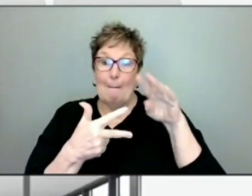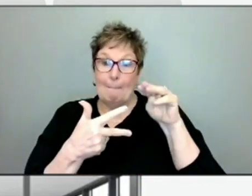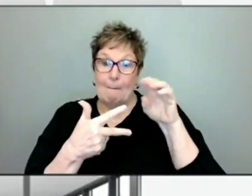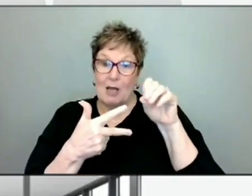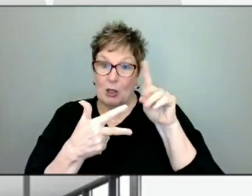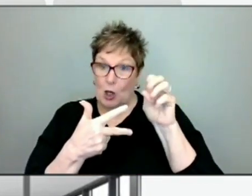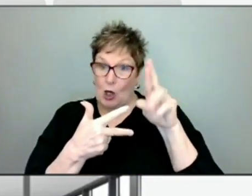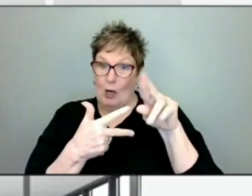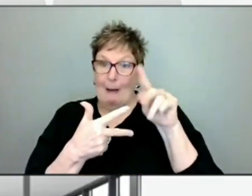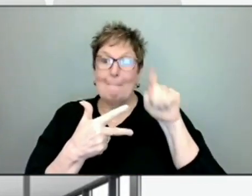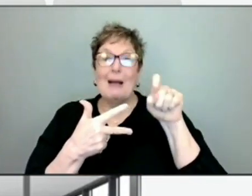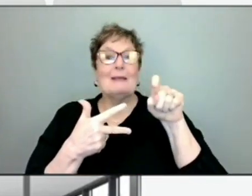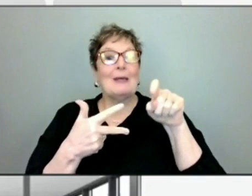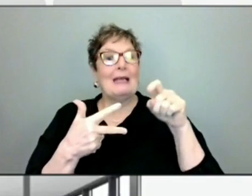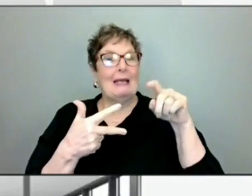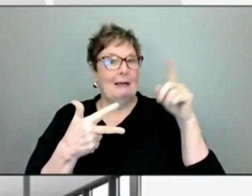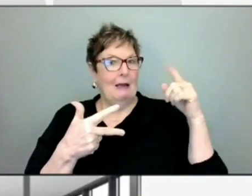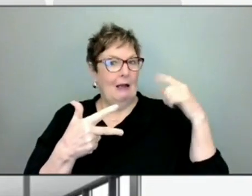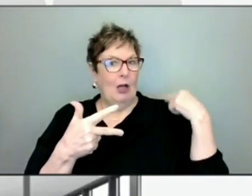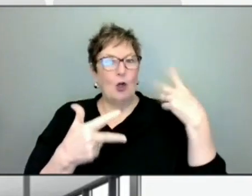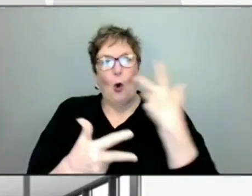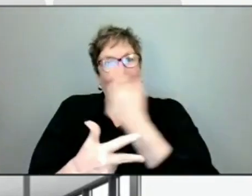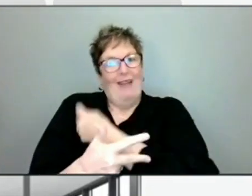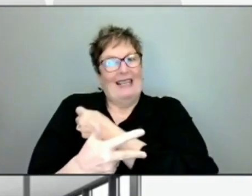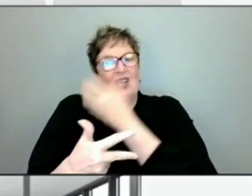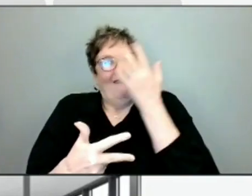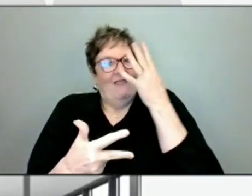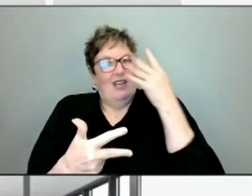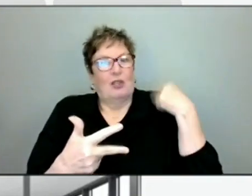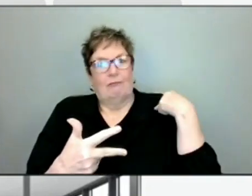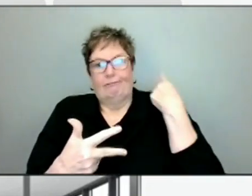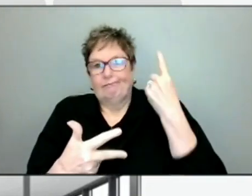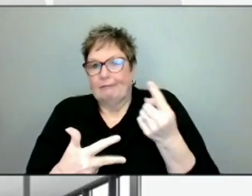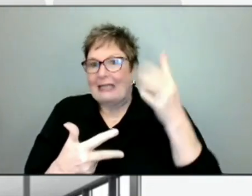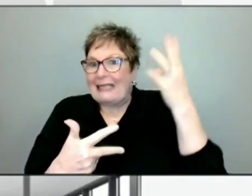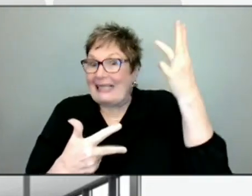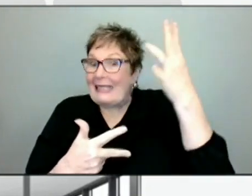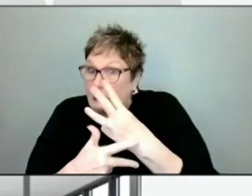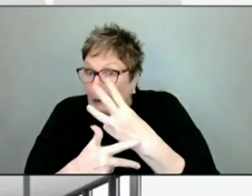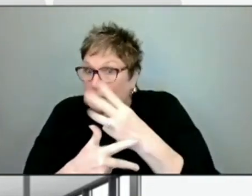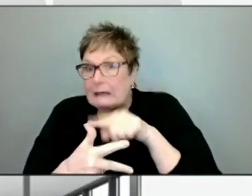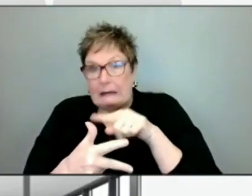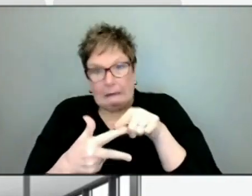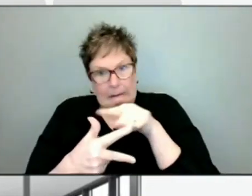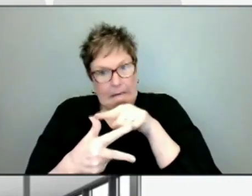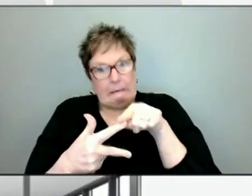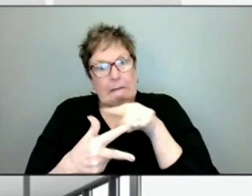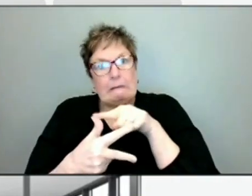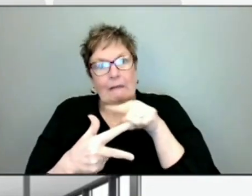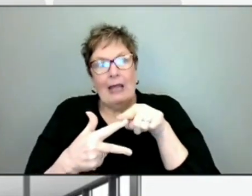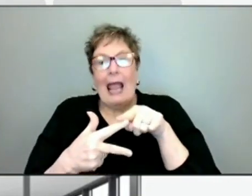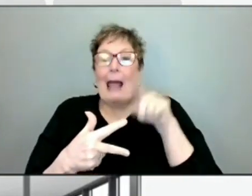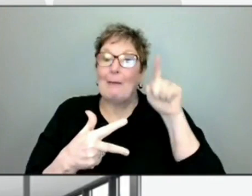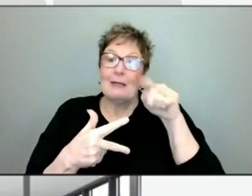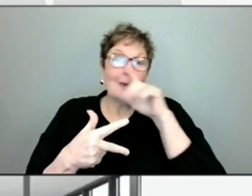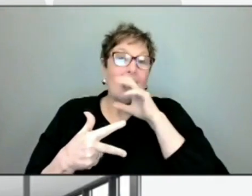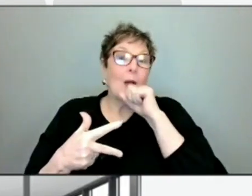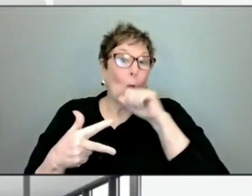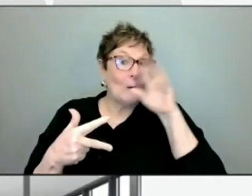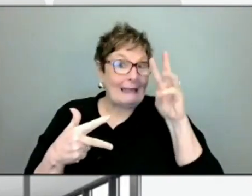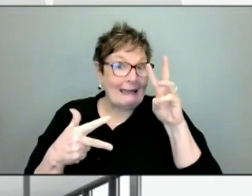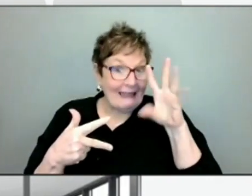since your vaccinations were completed. And you need to either be someone who is 65 or older,